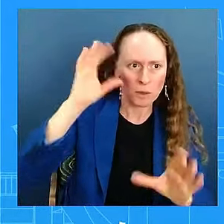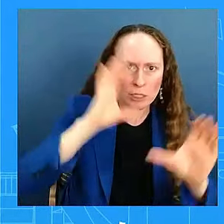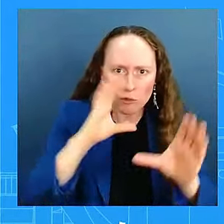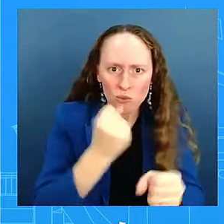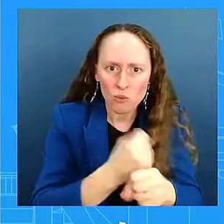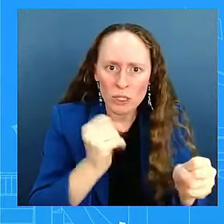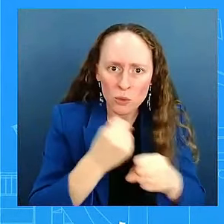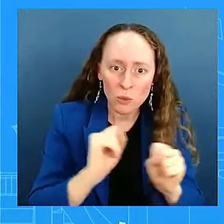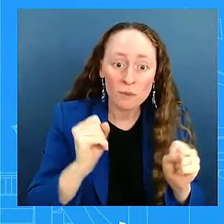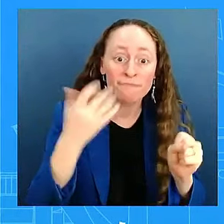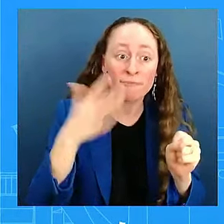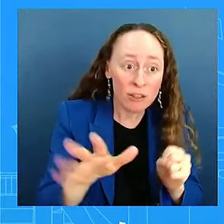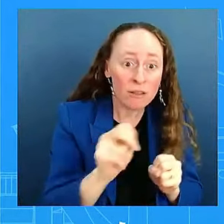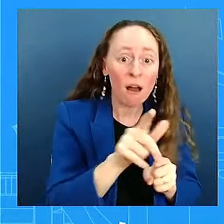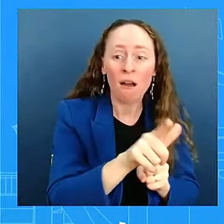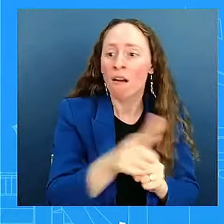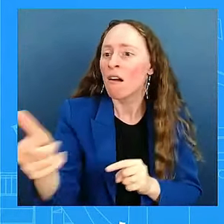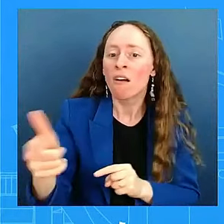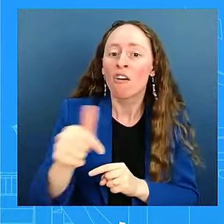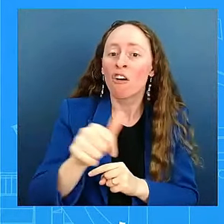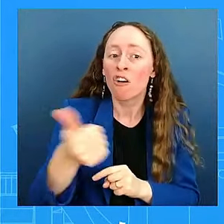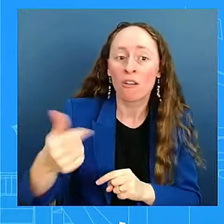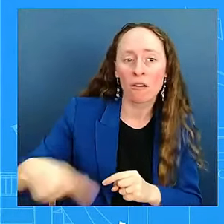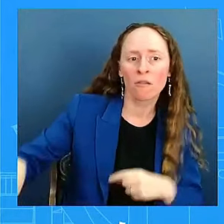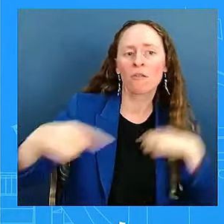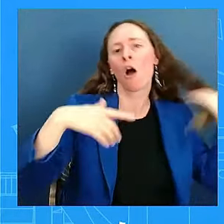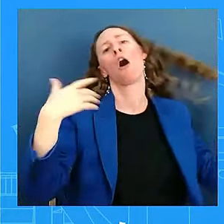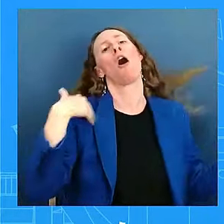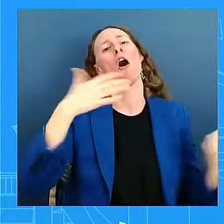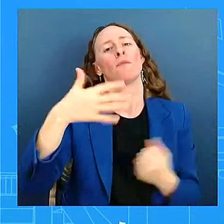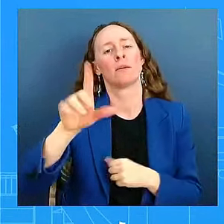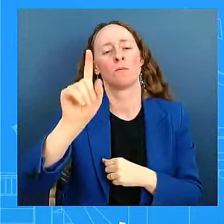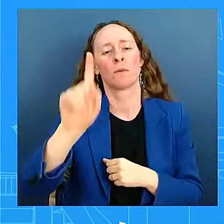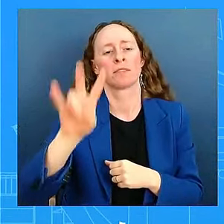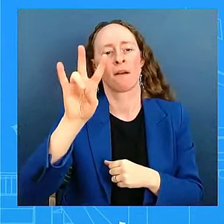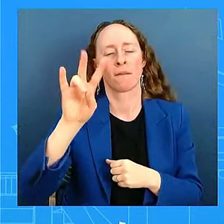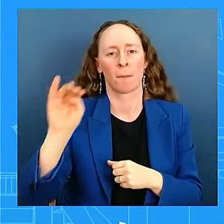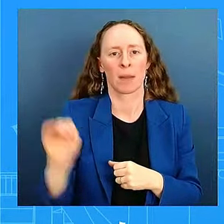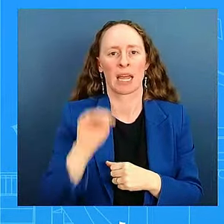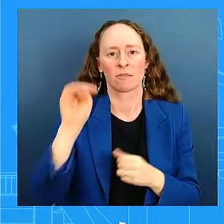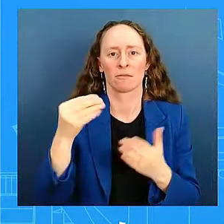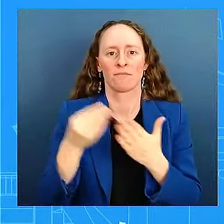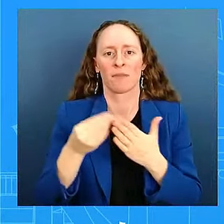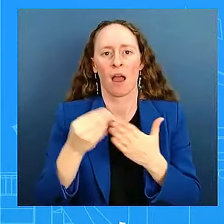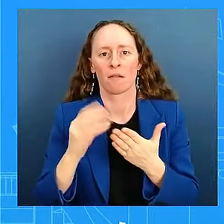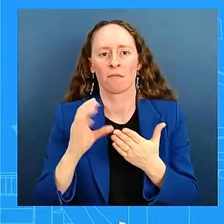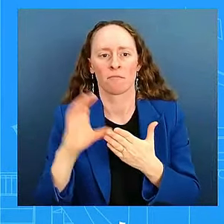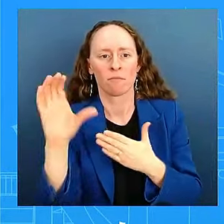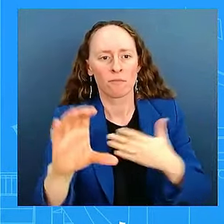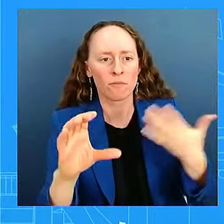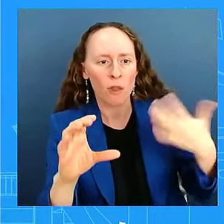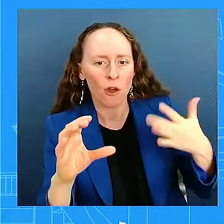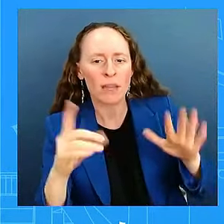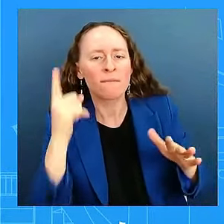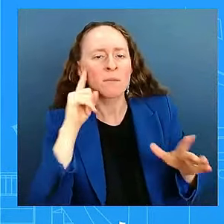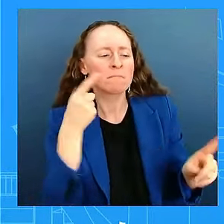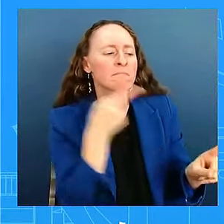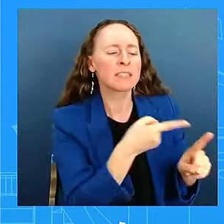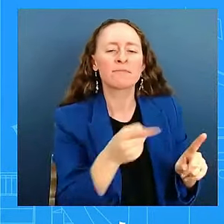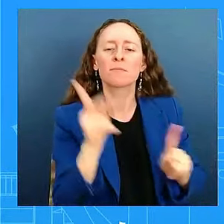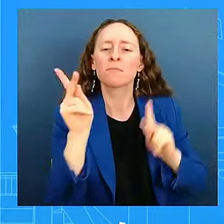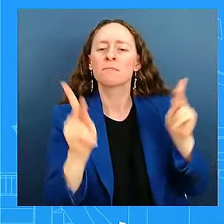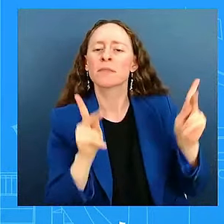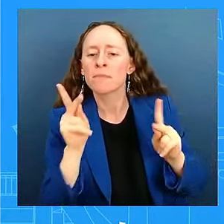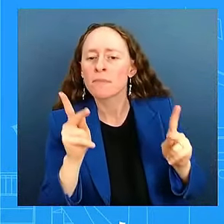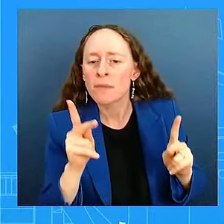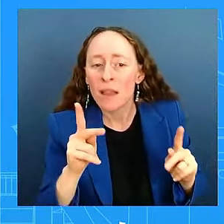approved approximately 1.7 million dollars in individual assistance that individuals, million, that individuals will be